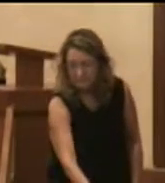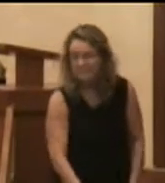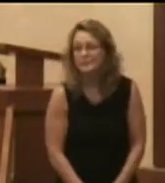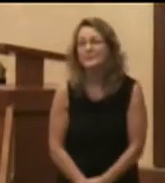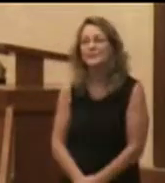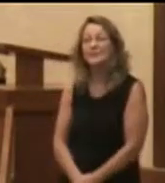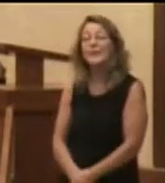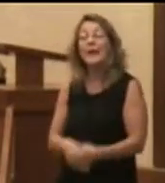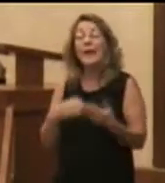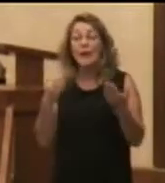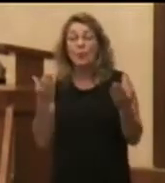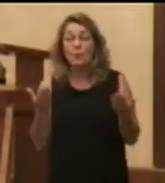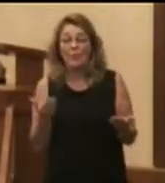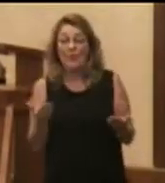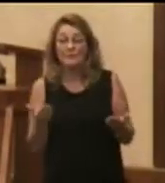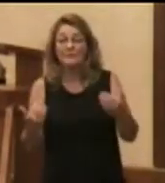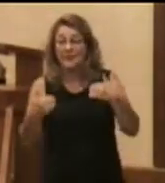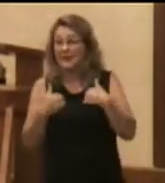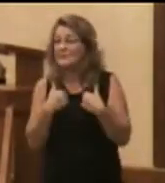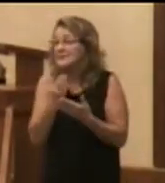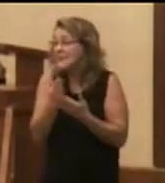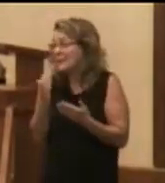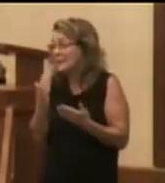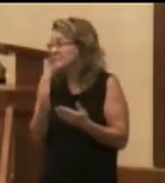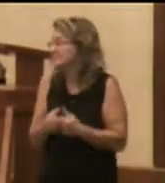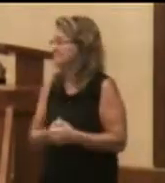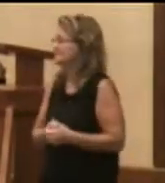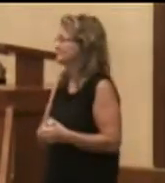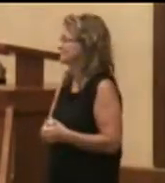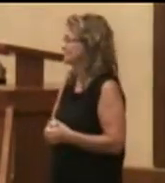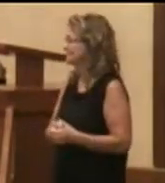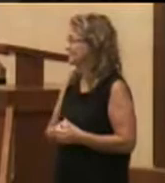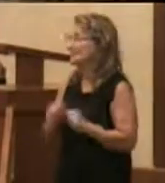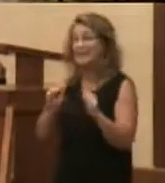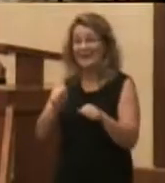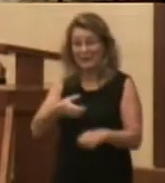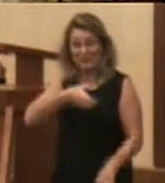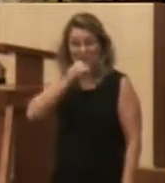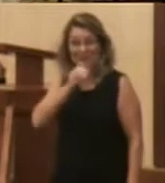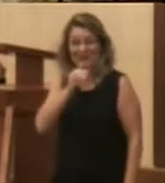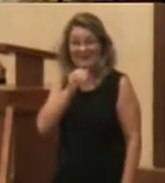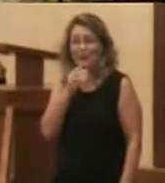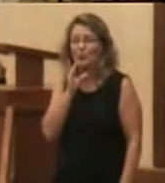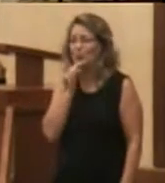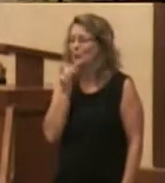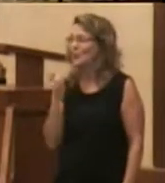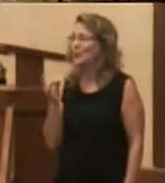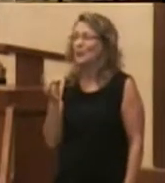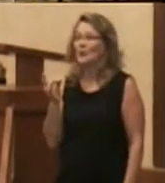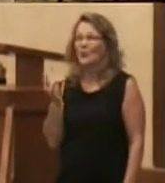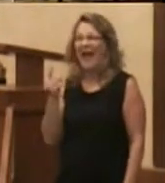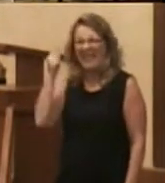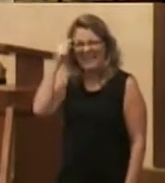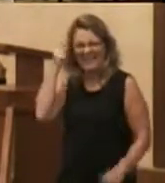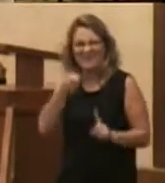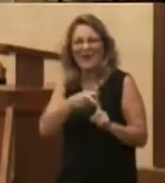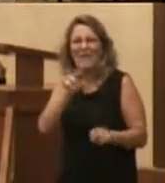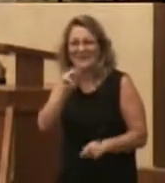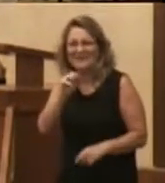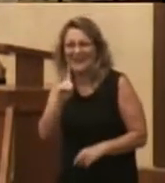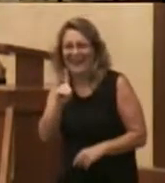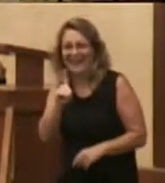Well, I've got something to drink here. It's really good. Looks like it's from McDonald's, maybe.